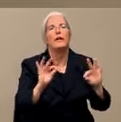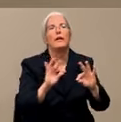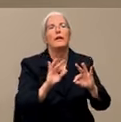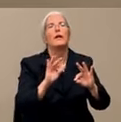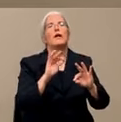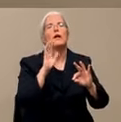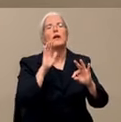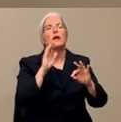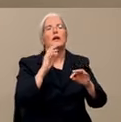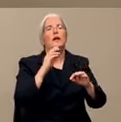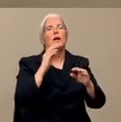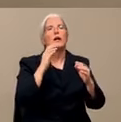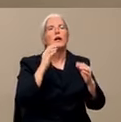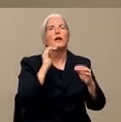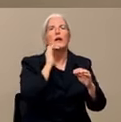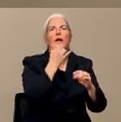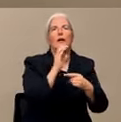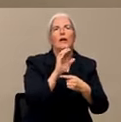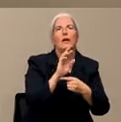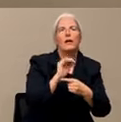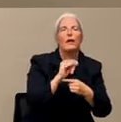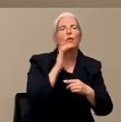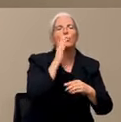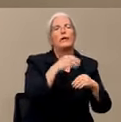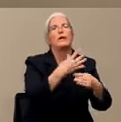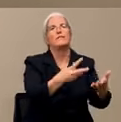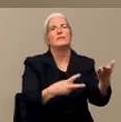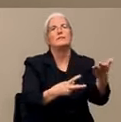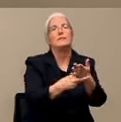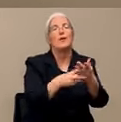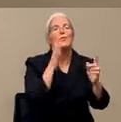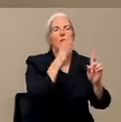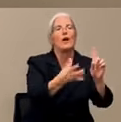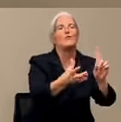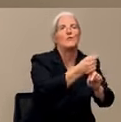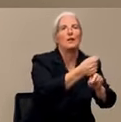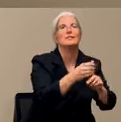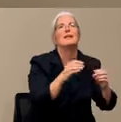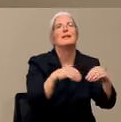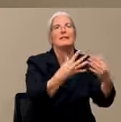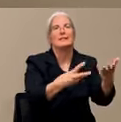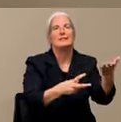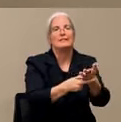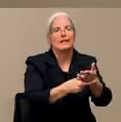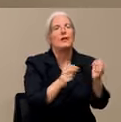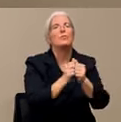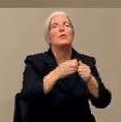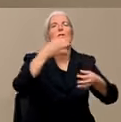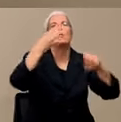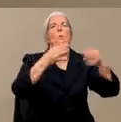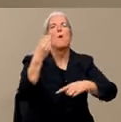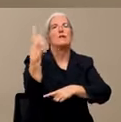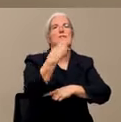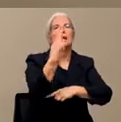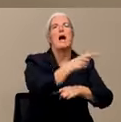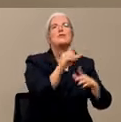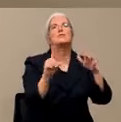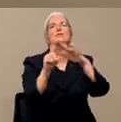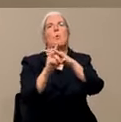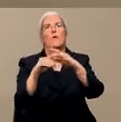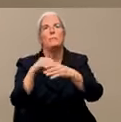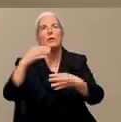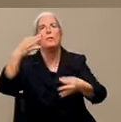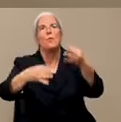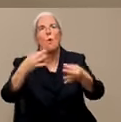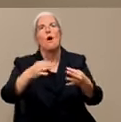an arrest. They will be arrested, but they'll receive a citation with a court date and a notice to appear in court. That cuts